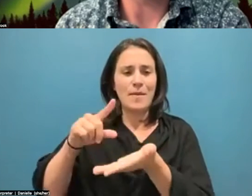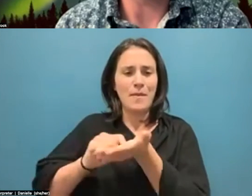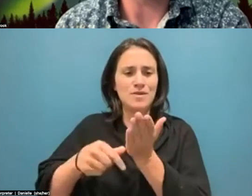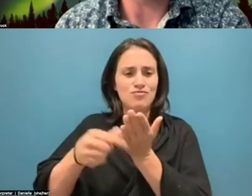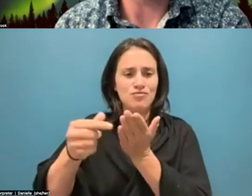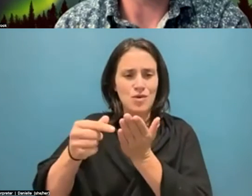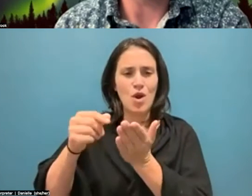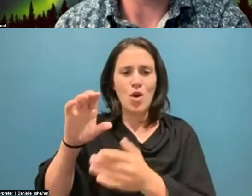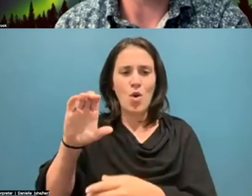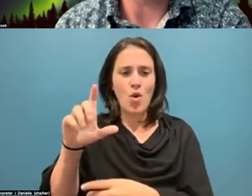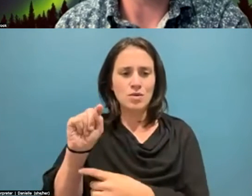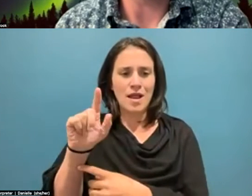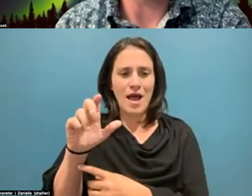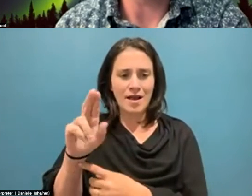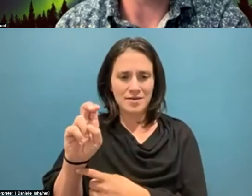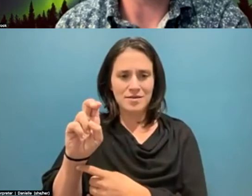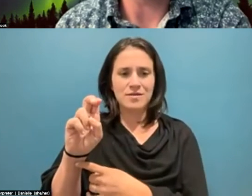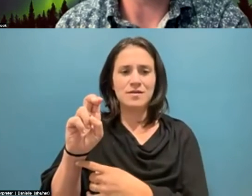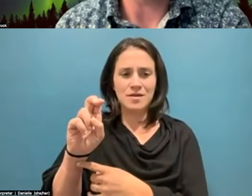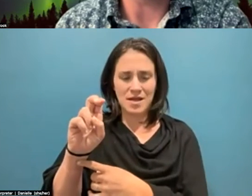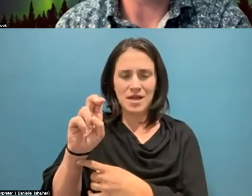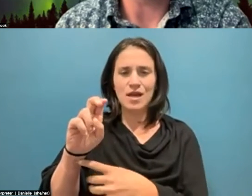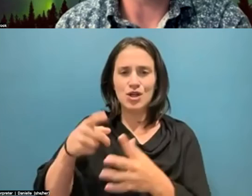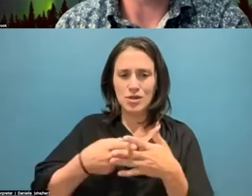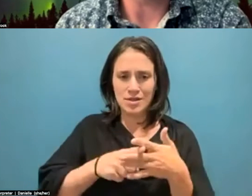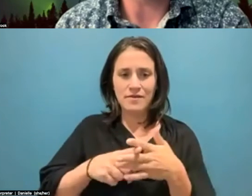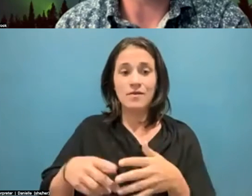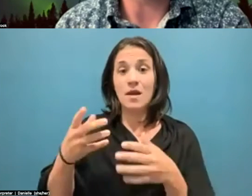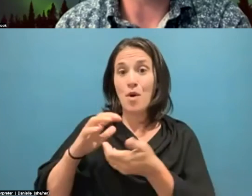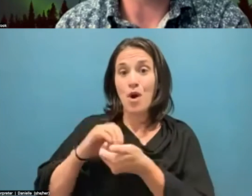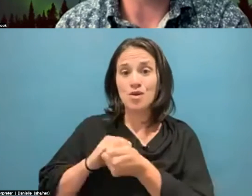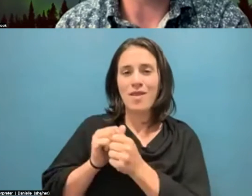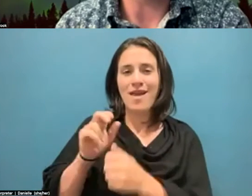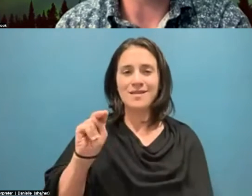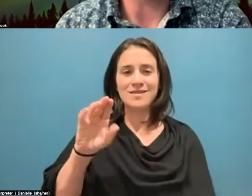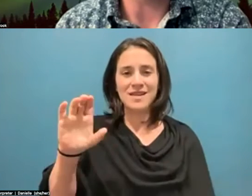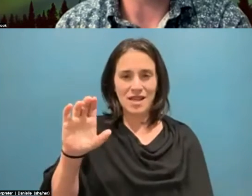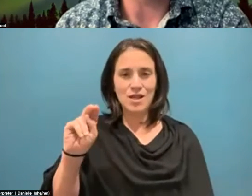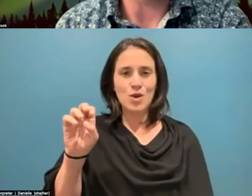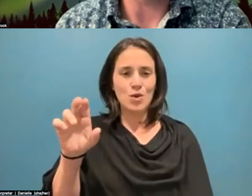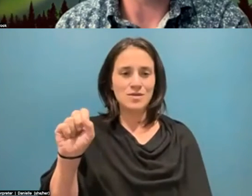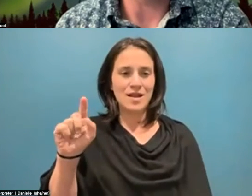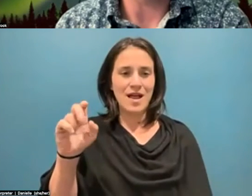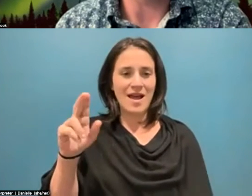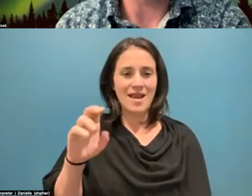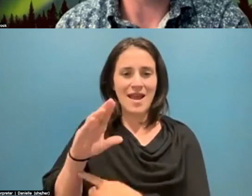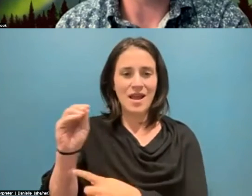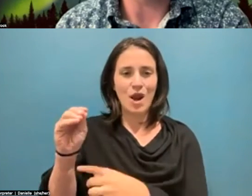presented in partnership with NC Newsline and the Coastal Review with support from the Solutions Journalism Network.